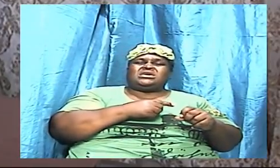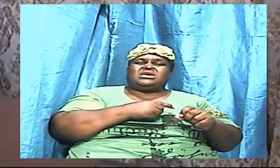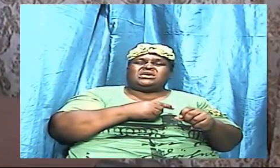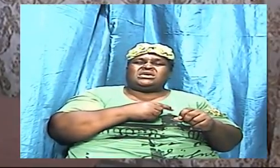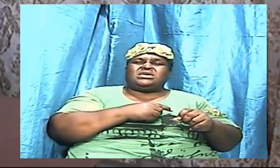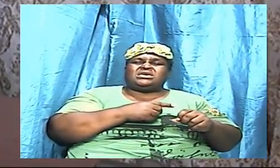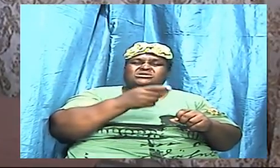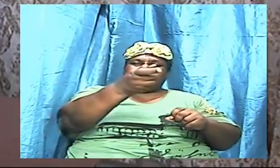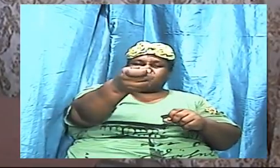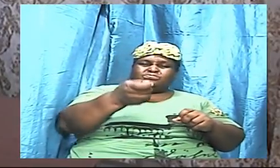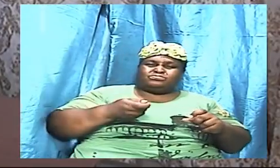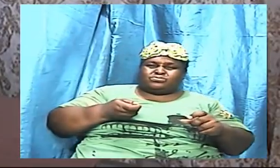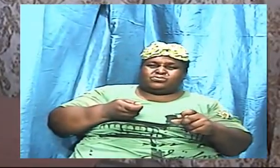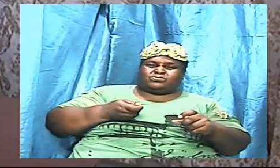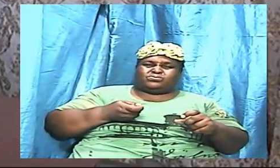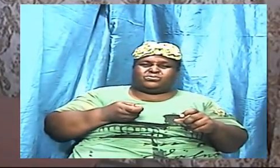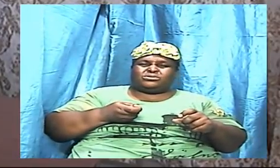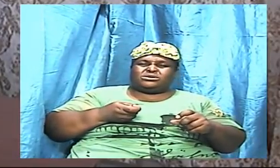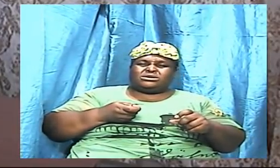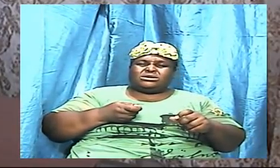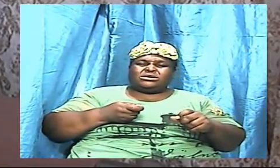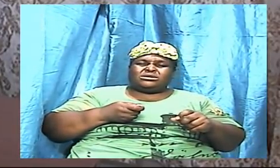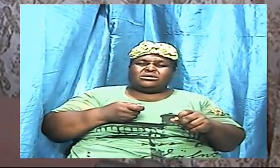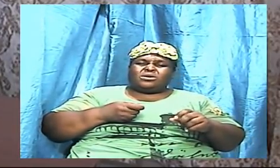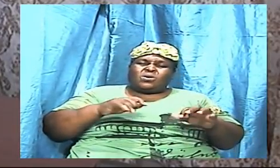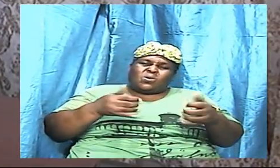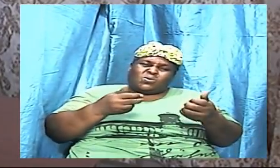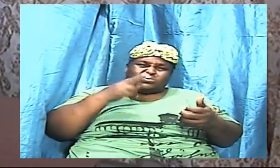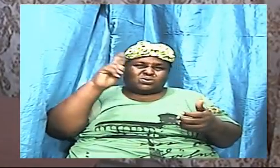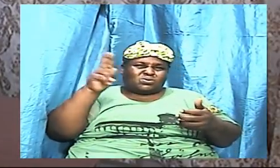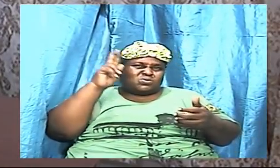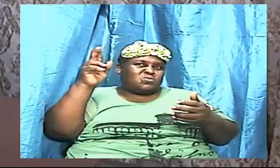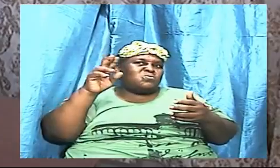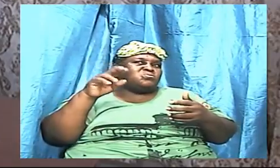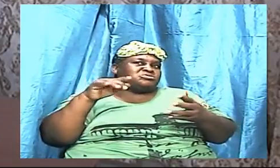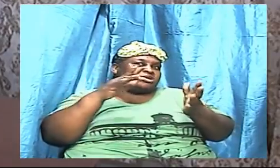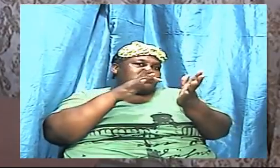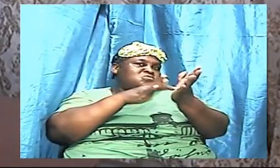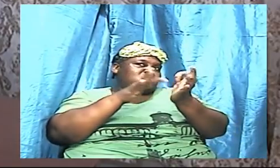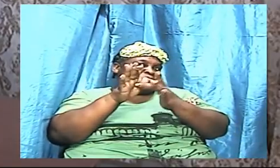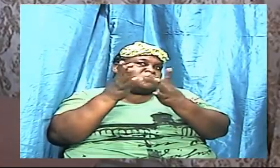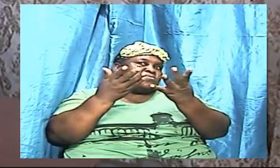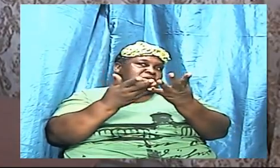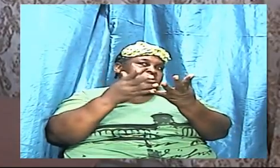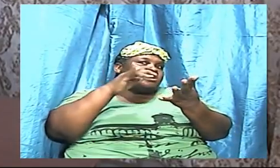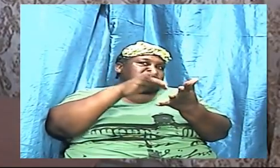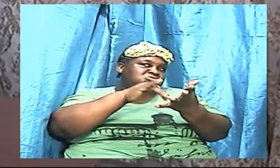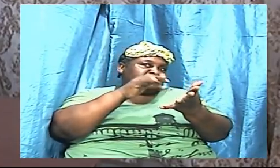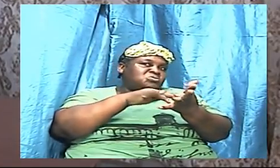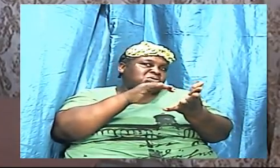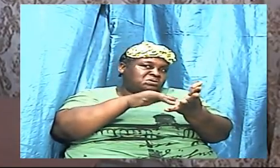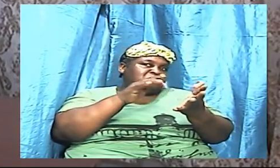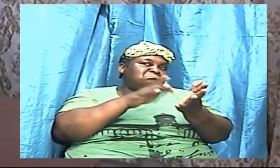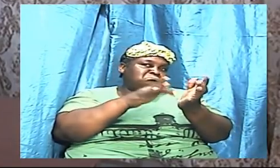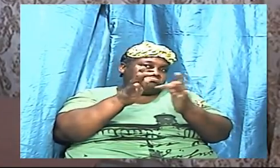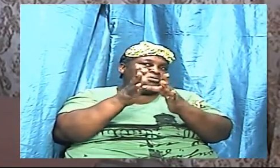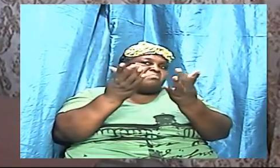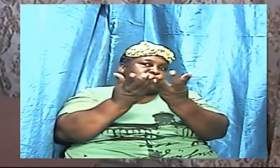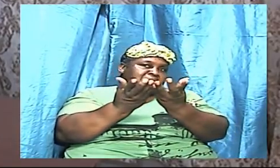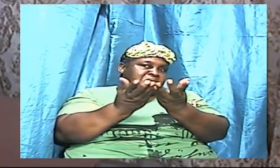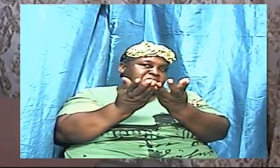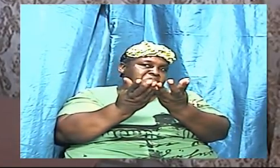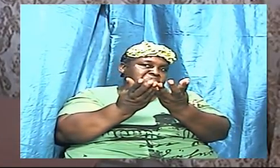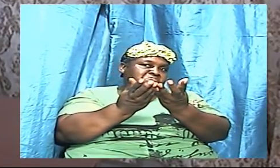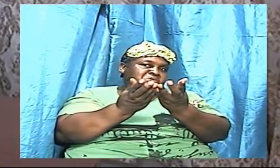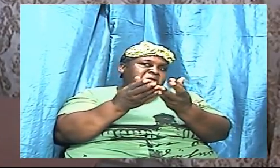apart every strong hold of the enemy make